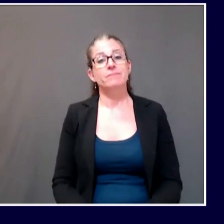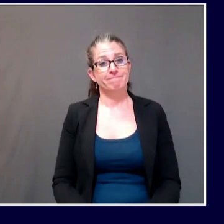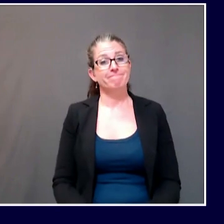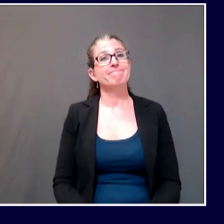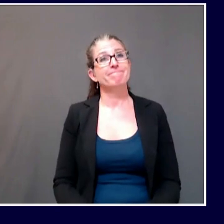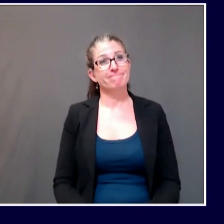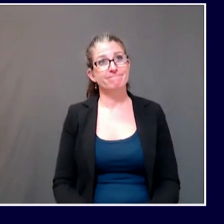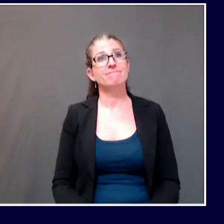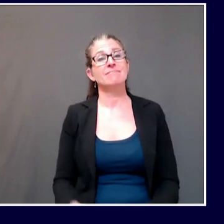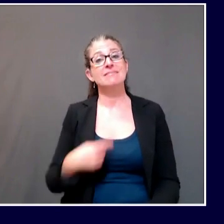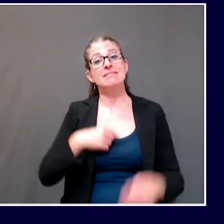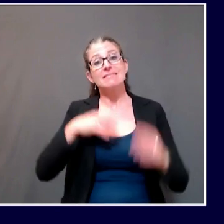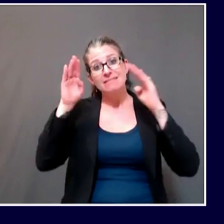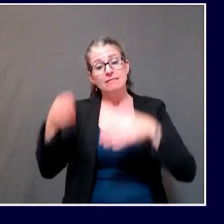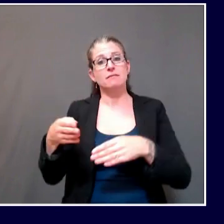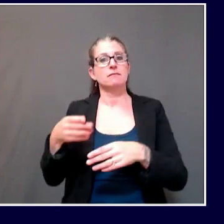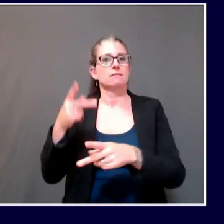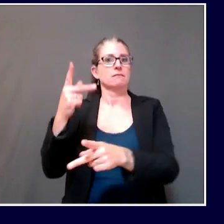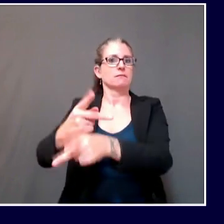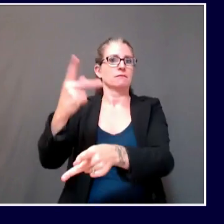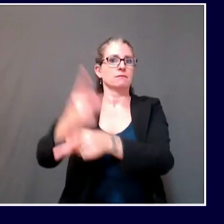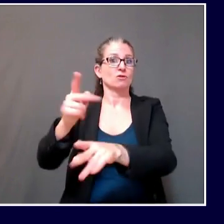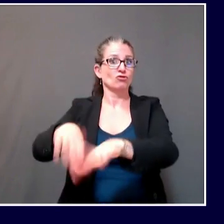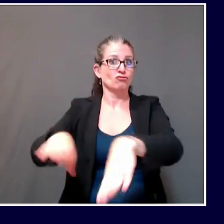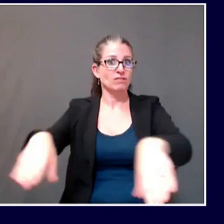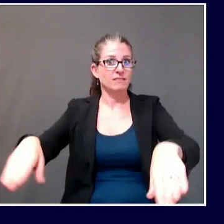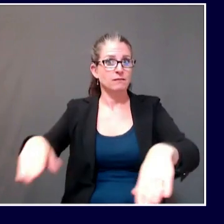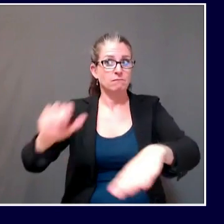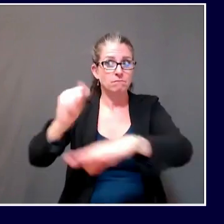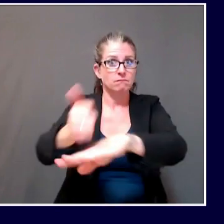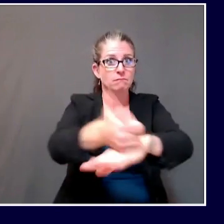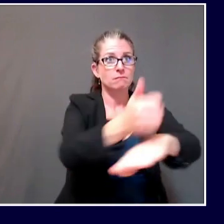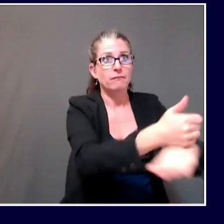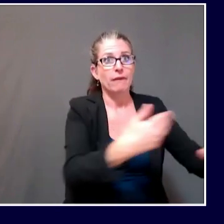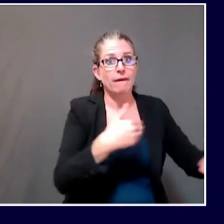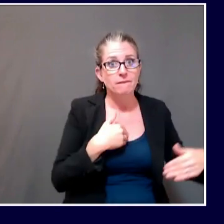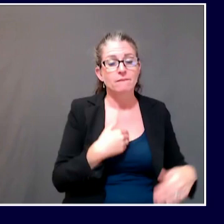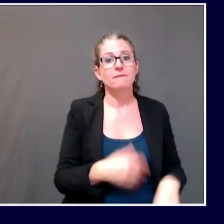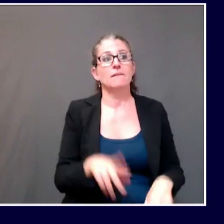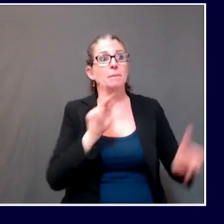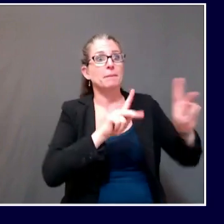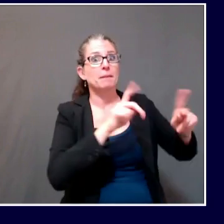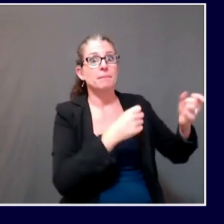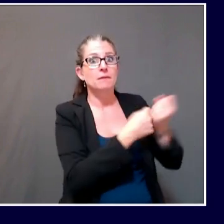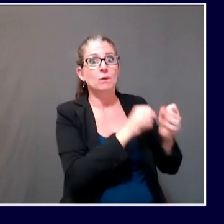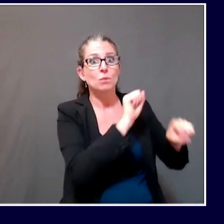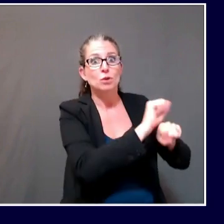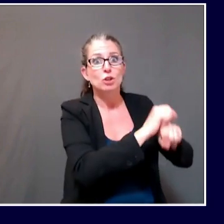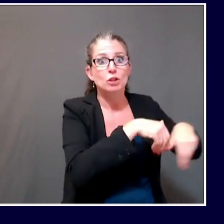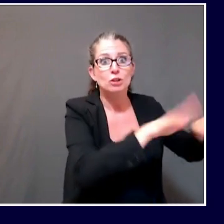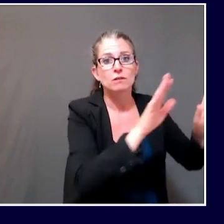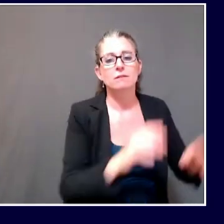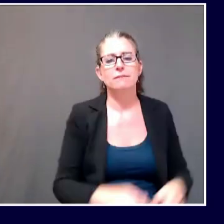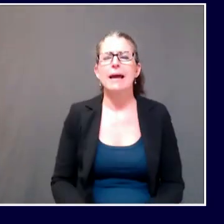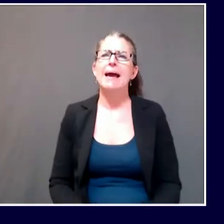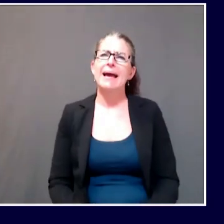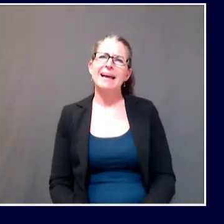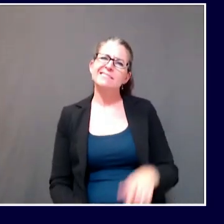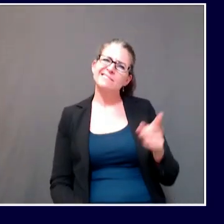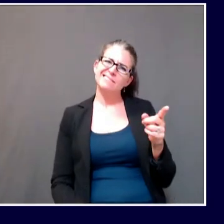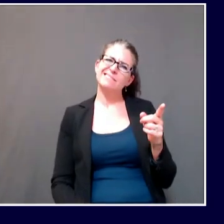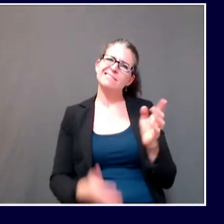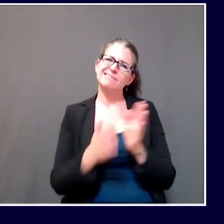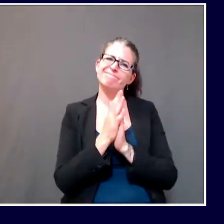extent possible. I'm sorry, Governor, just to follow up on that though, are you saying that cuts or